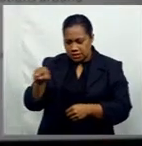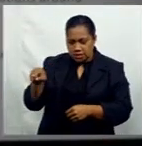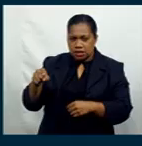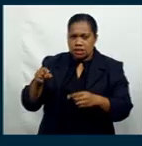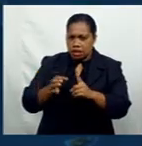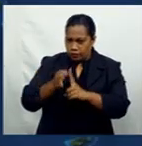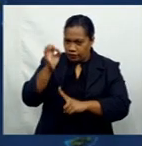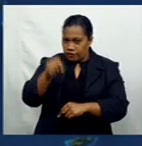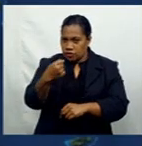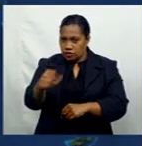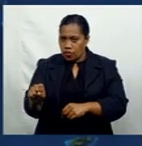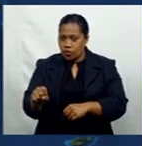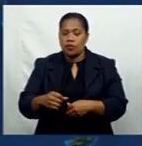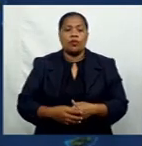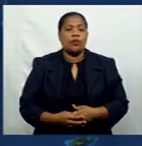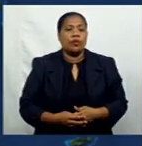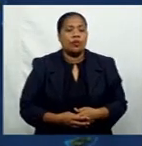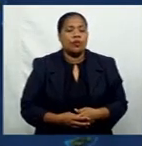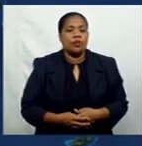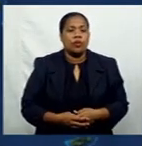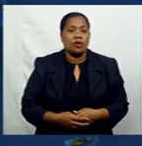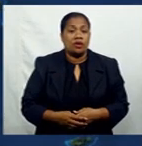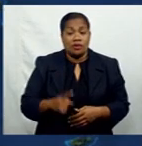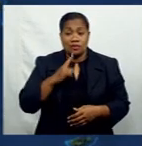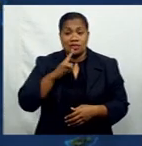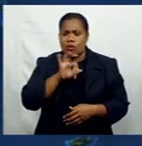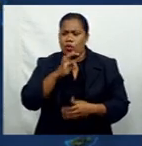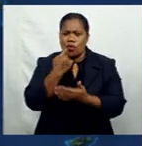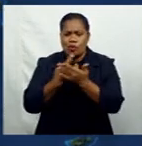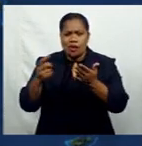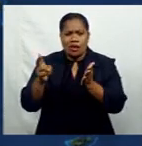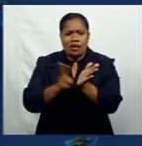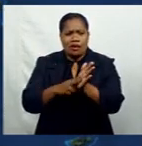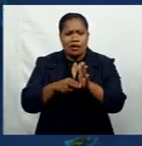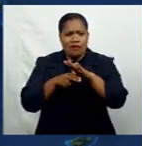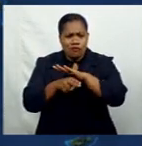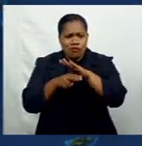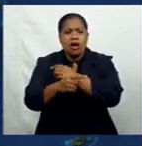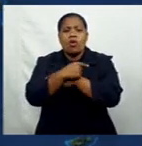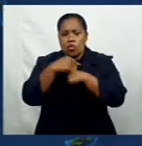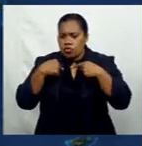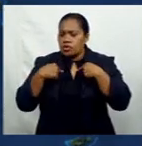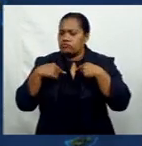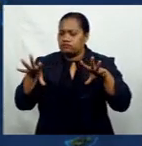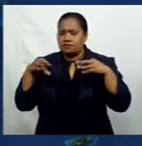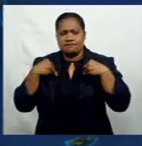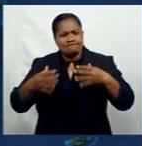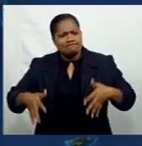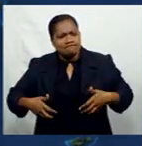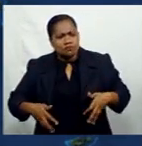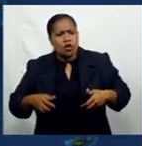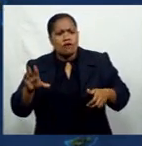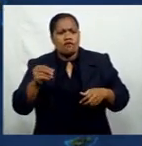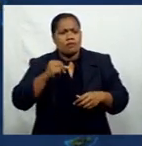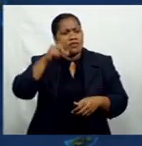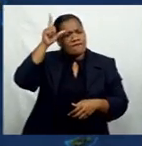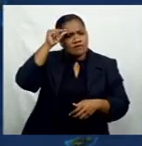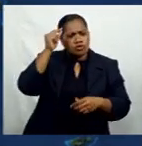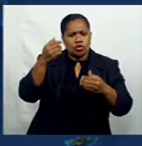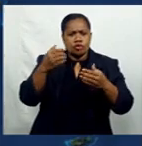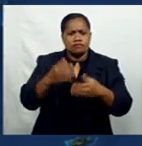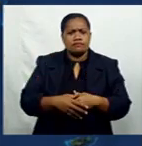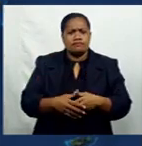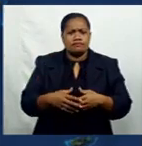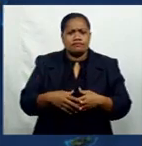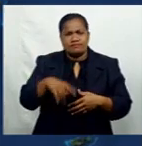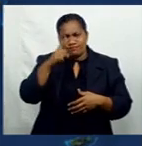not. As I have said, not only in Nauvoo, we have received complaints from the Fijian consumers in